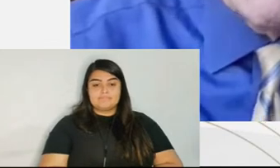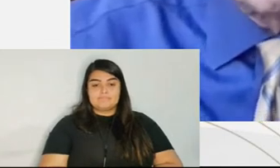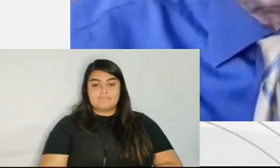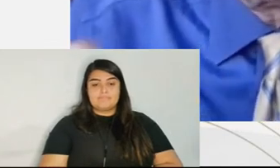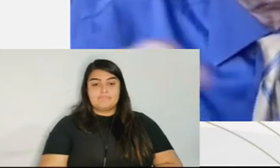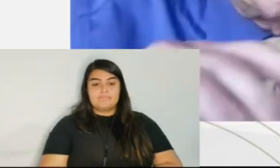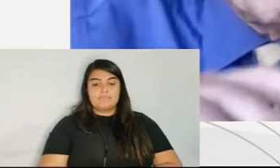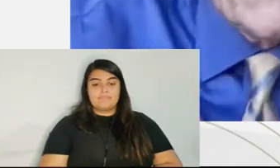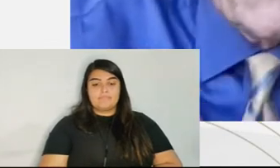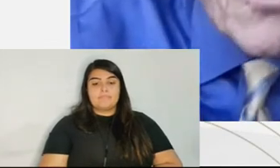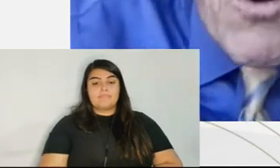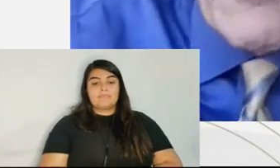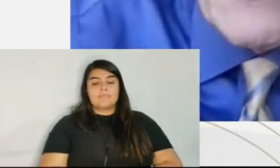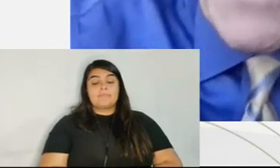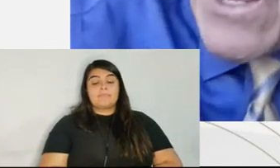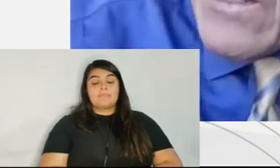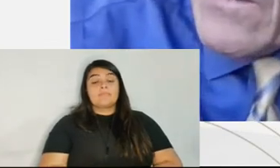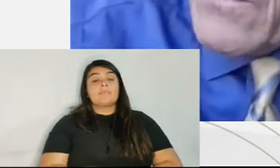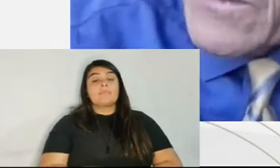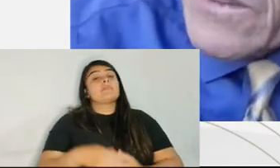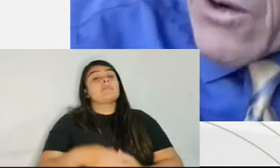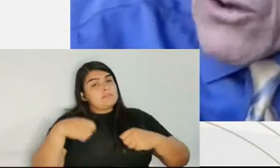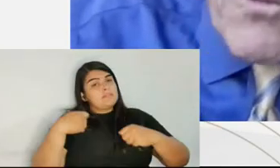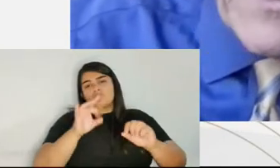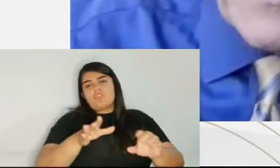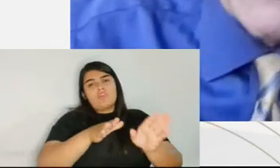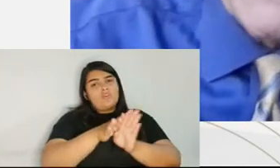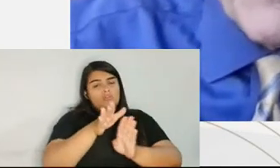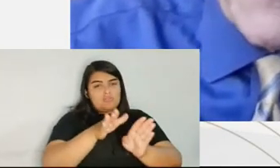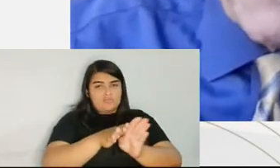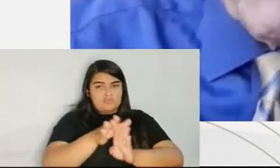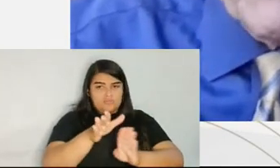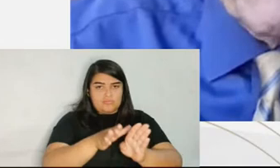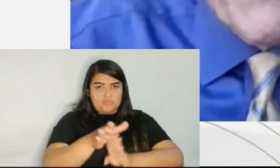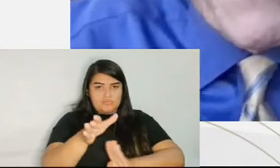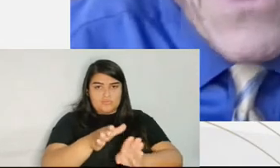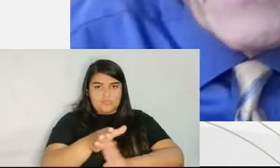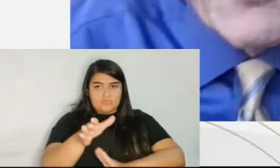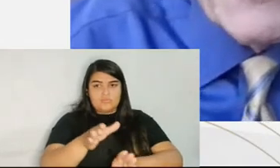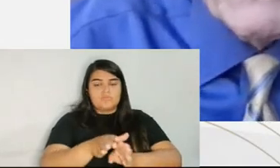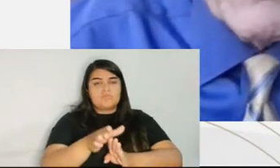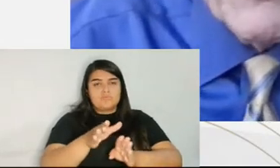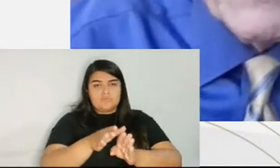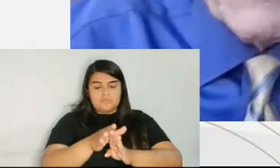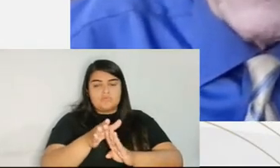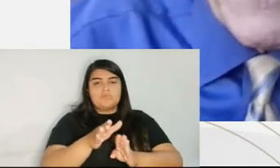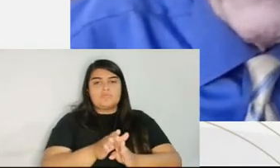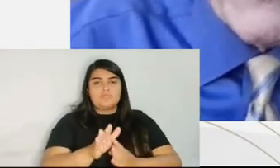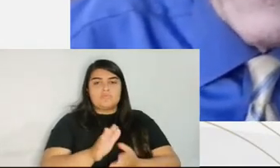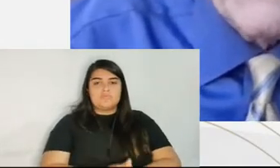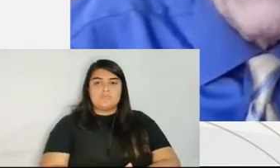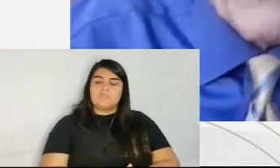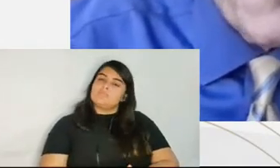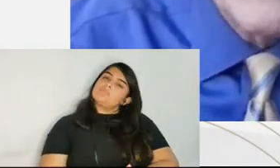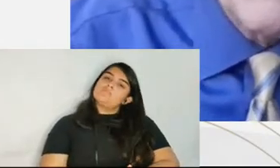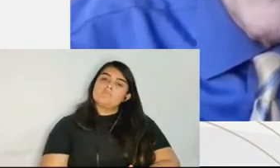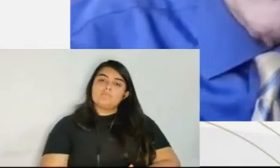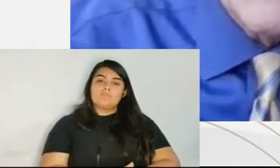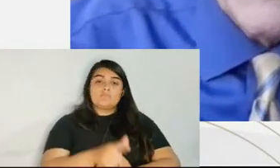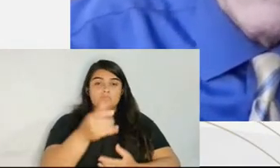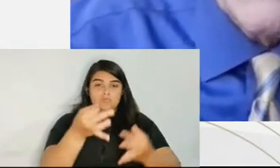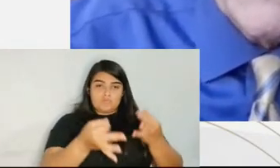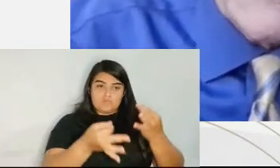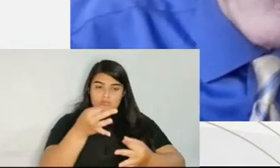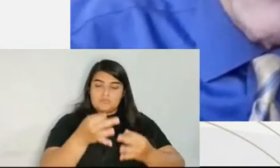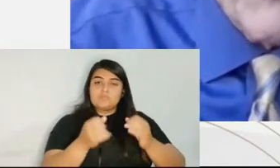to go outside this narrow range. But by then, judges were used to these guidelines, and for the most